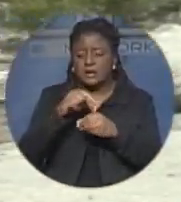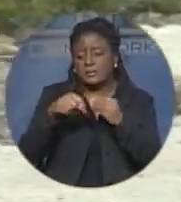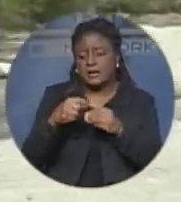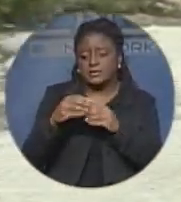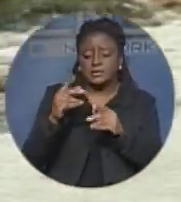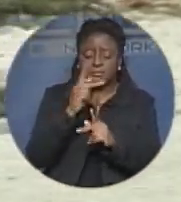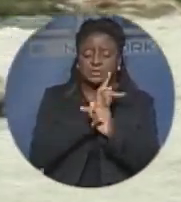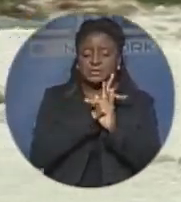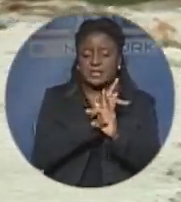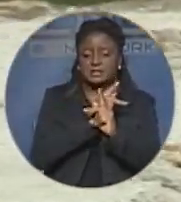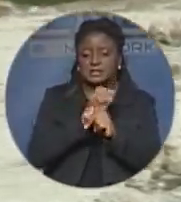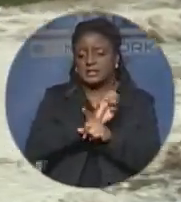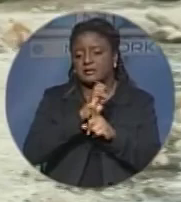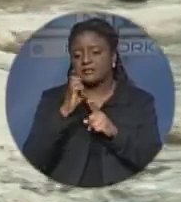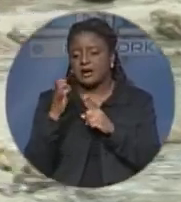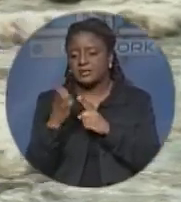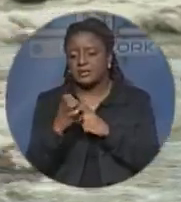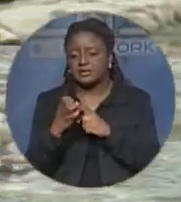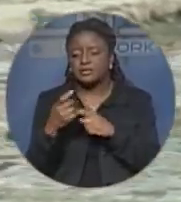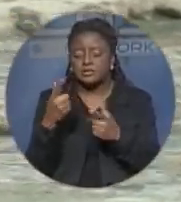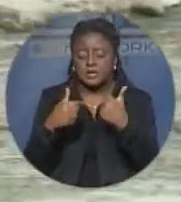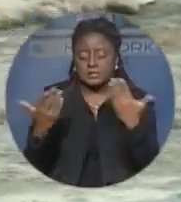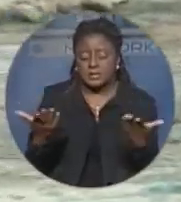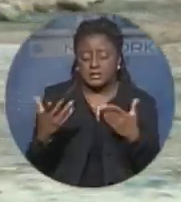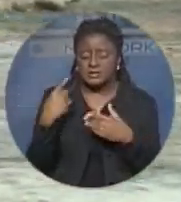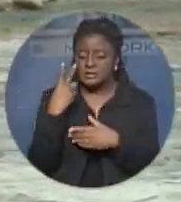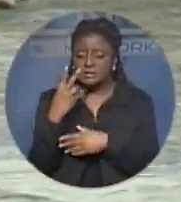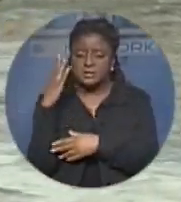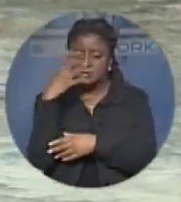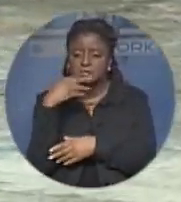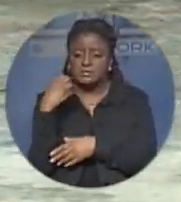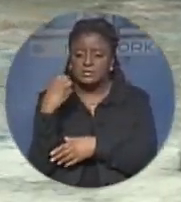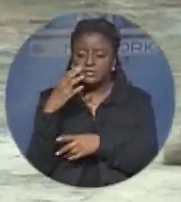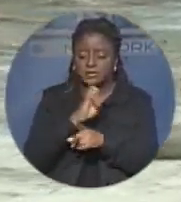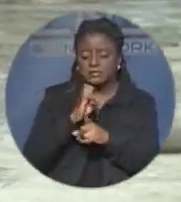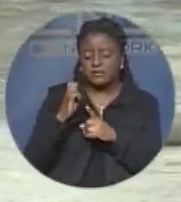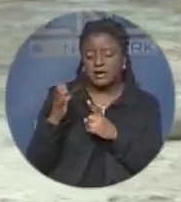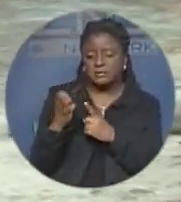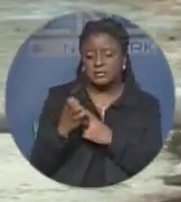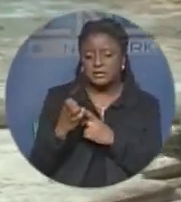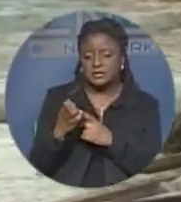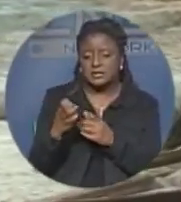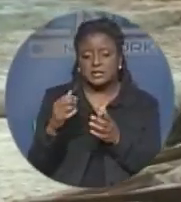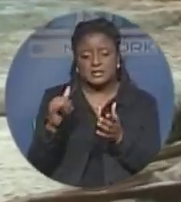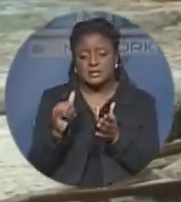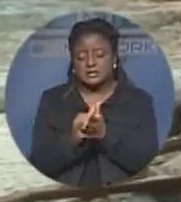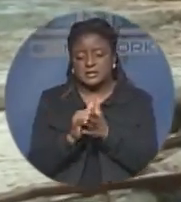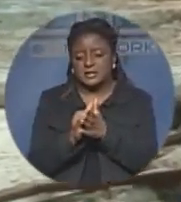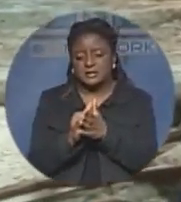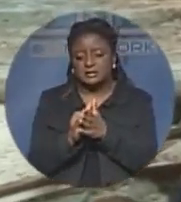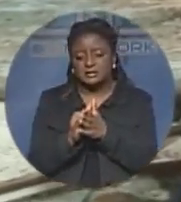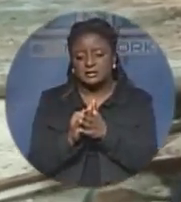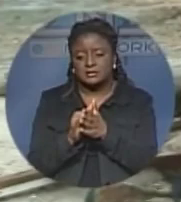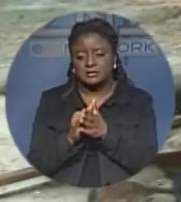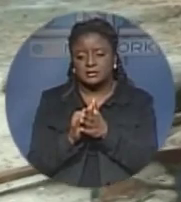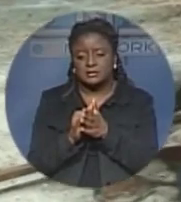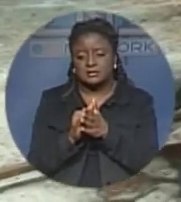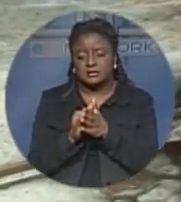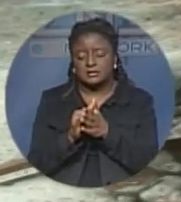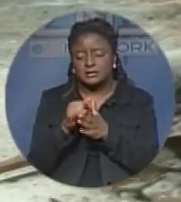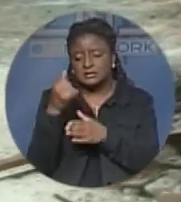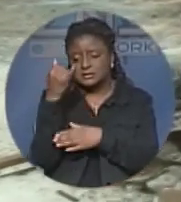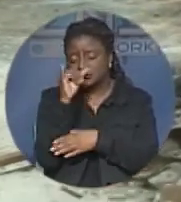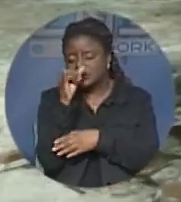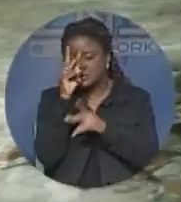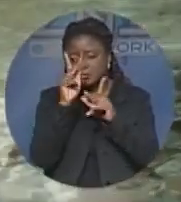you see this beautiful boardwalk and this beautiful environment, and even that idiot should have at least a tenth of